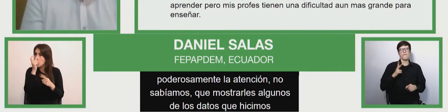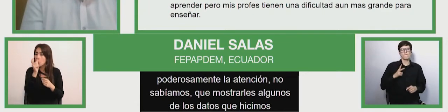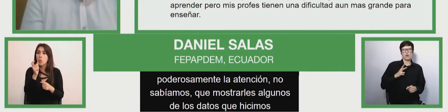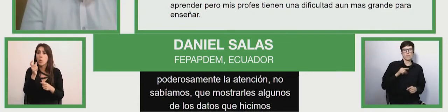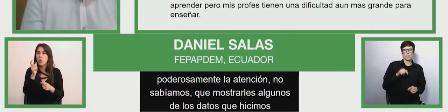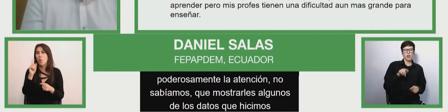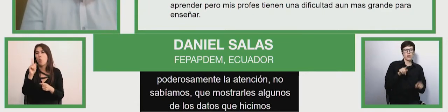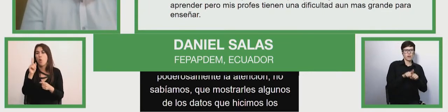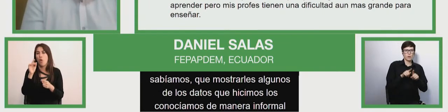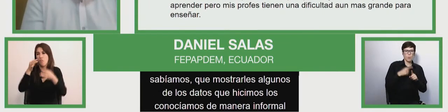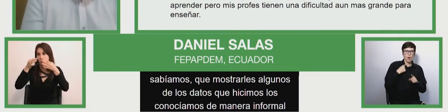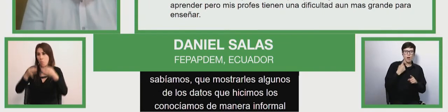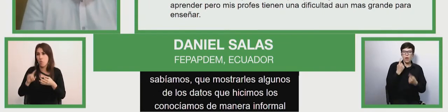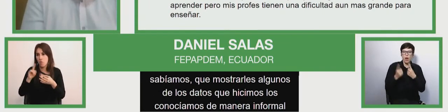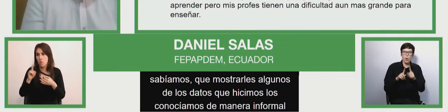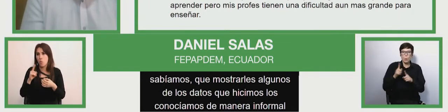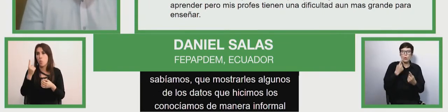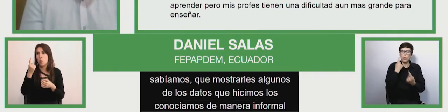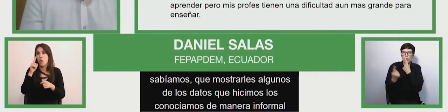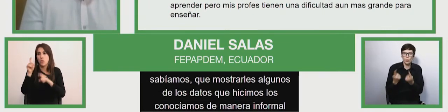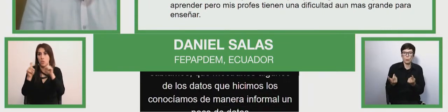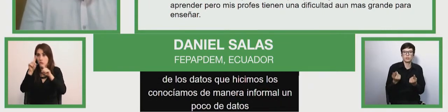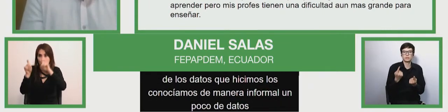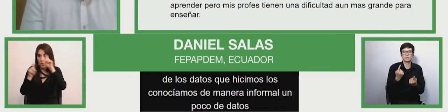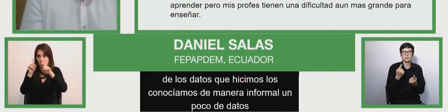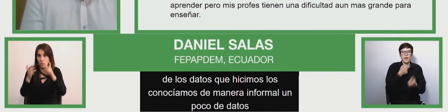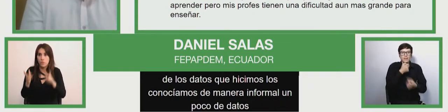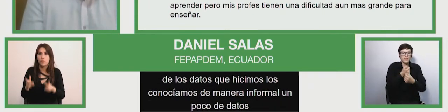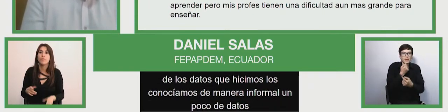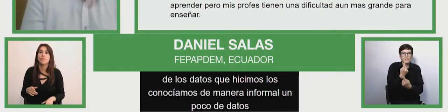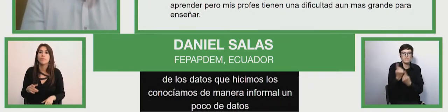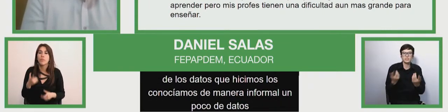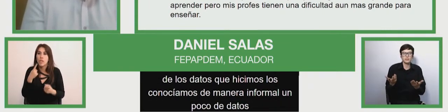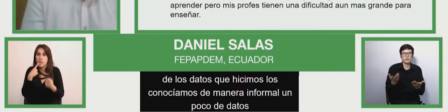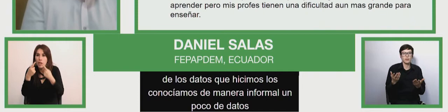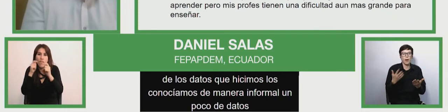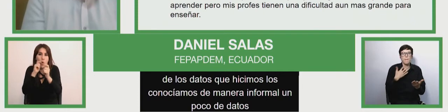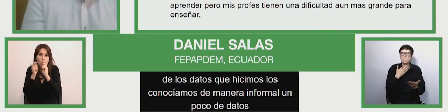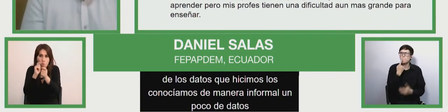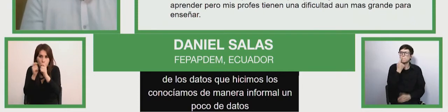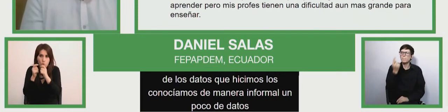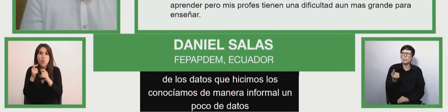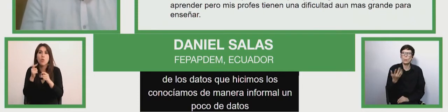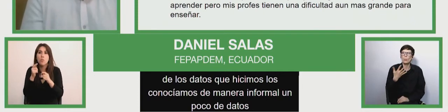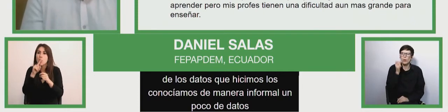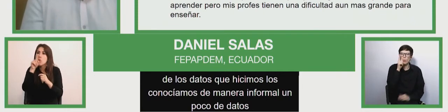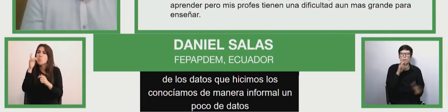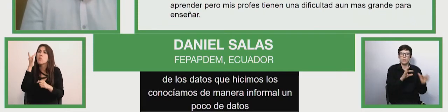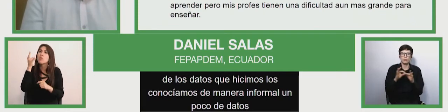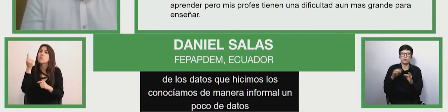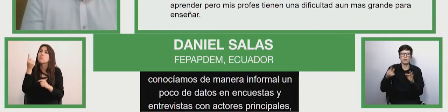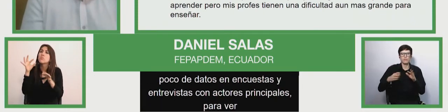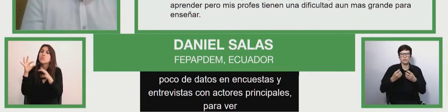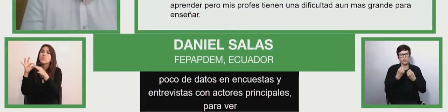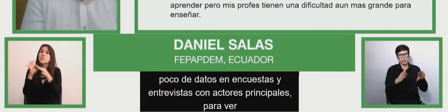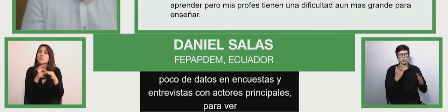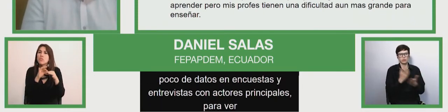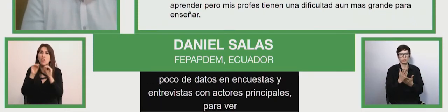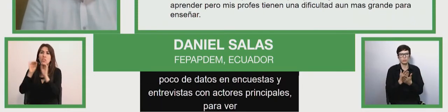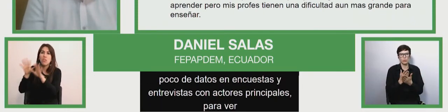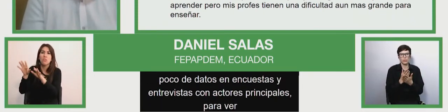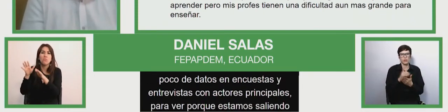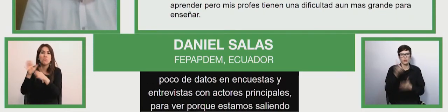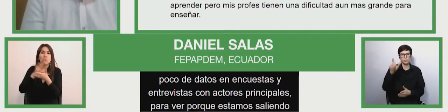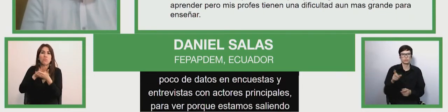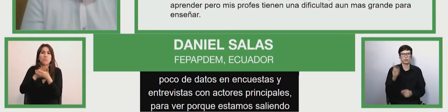mini service and you know to see why they were exiting the education system those who